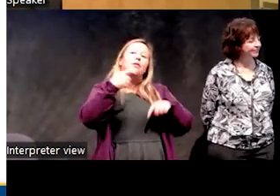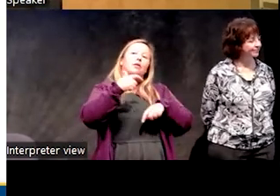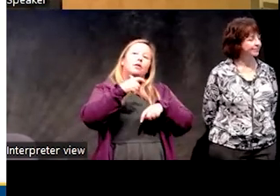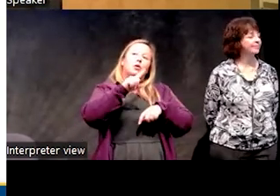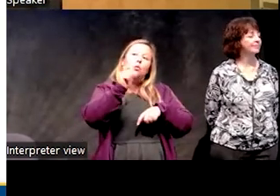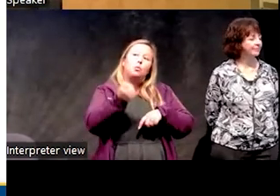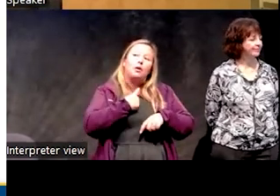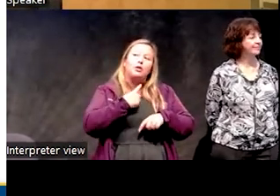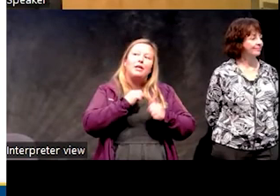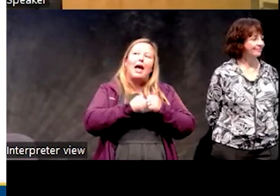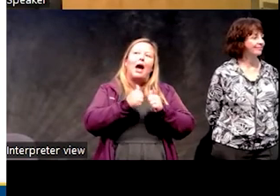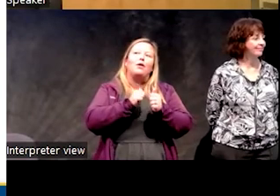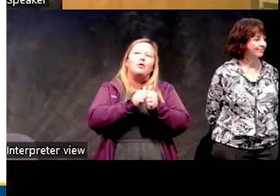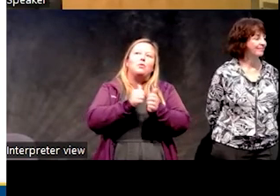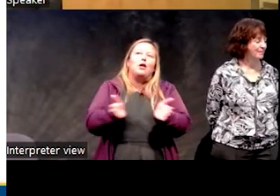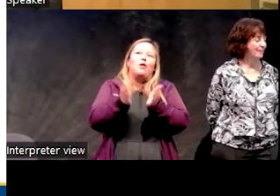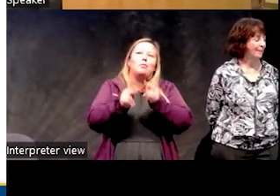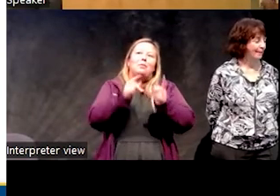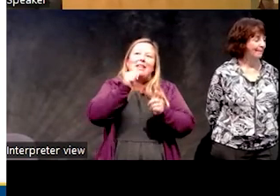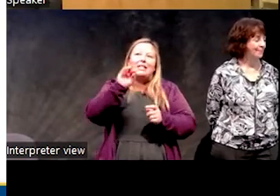when they're so darn sleepy?